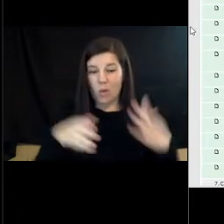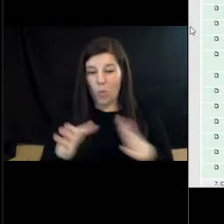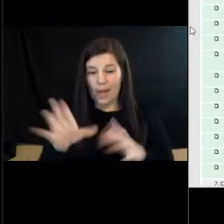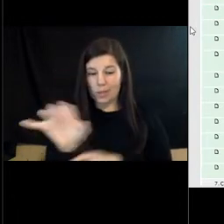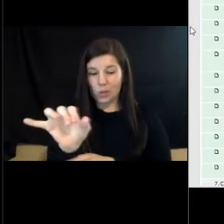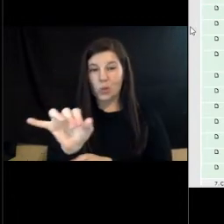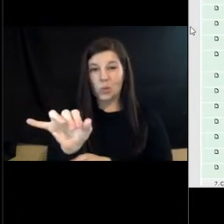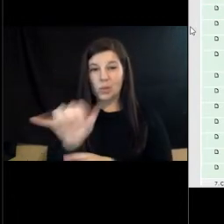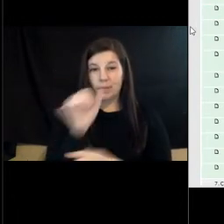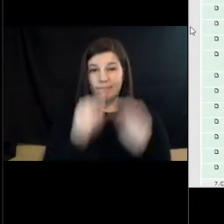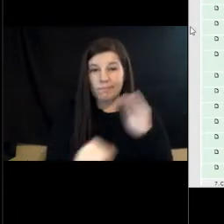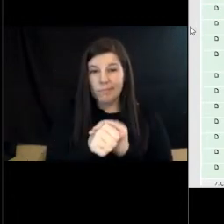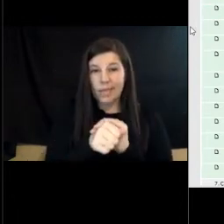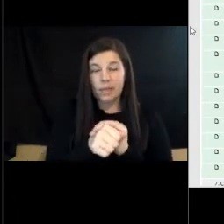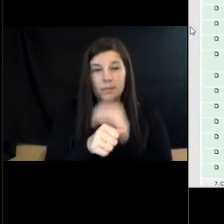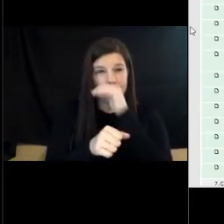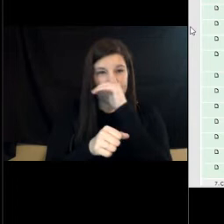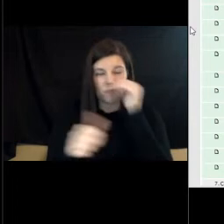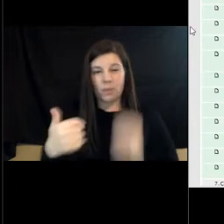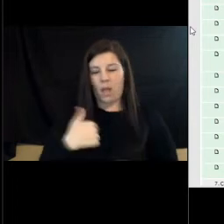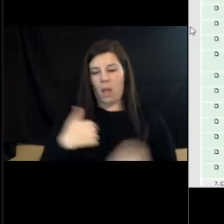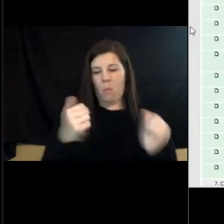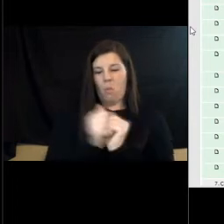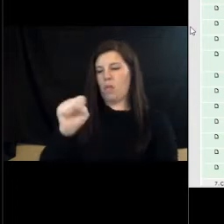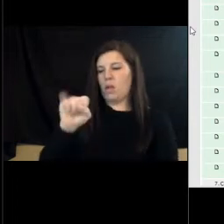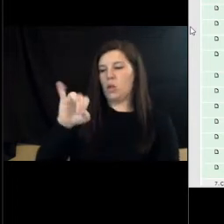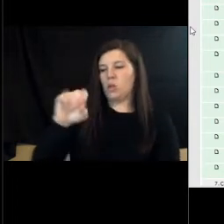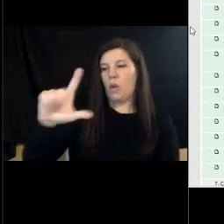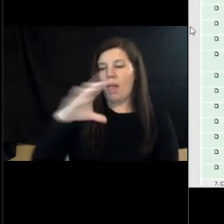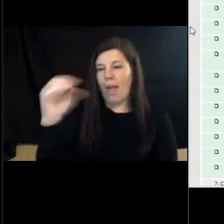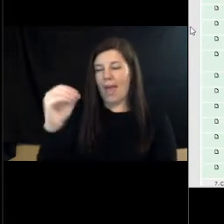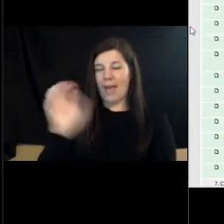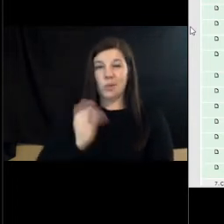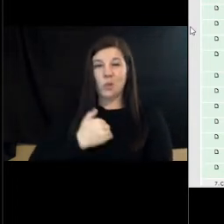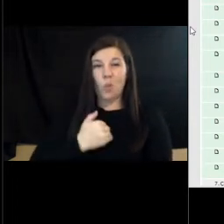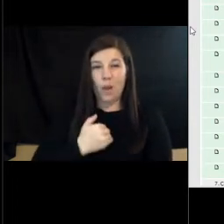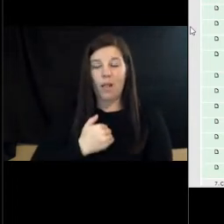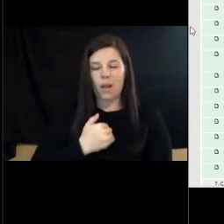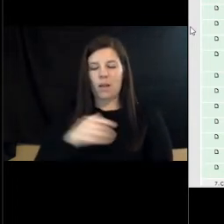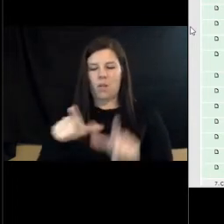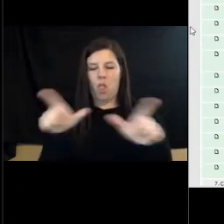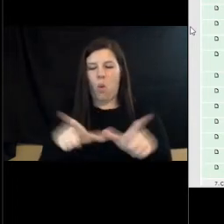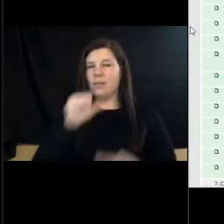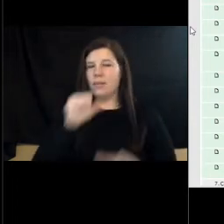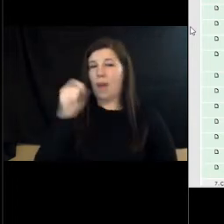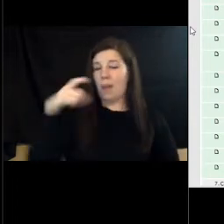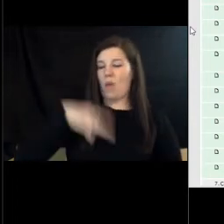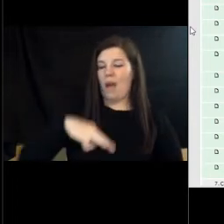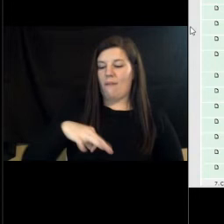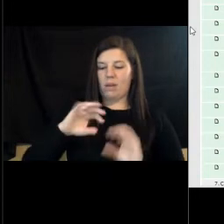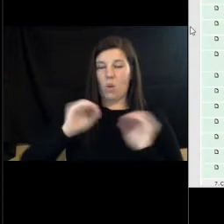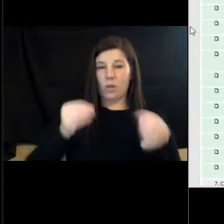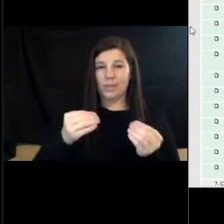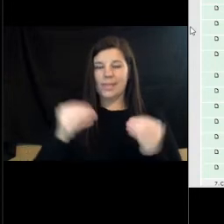oftentimes. I'm with Soil and Soul. We're a local nonprofit agency that teaches mindfulness and eco